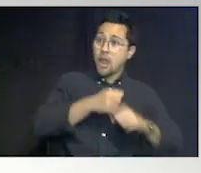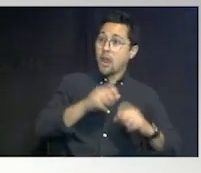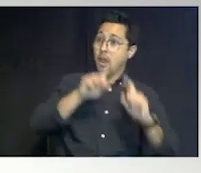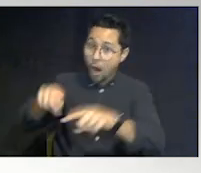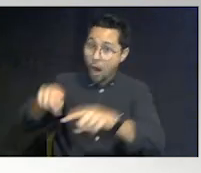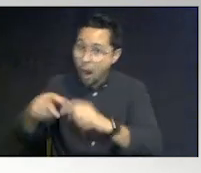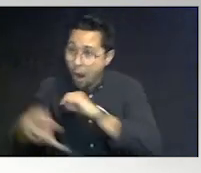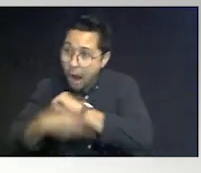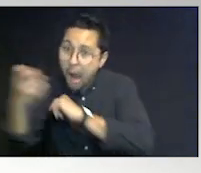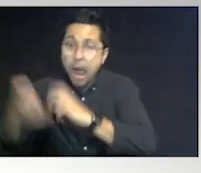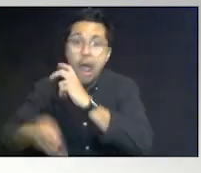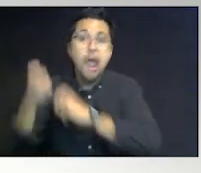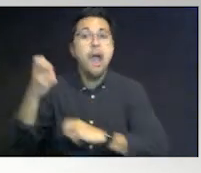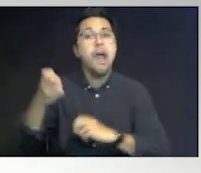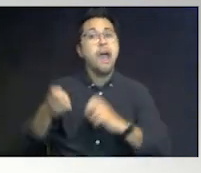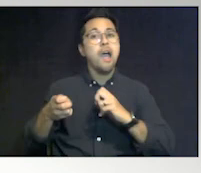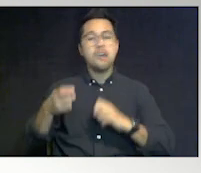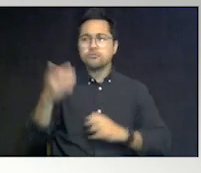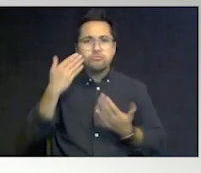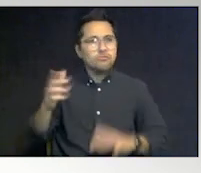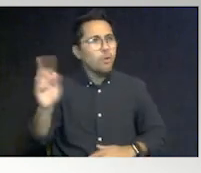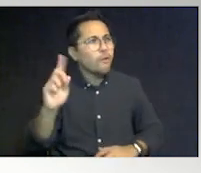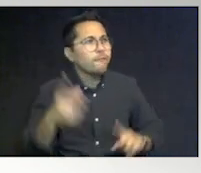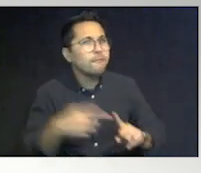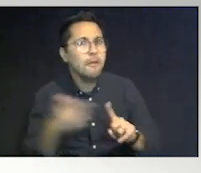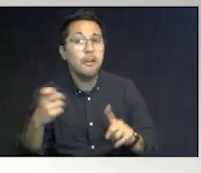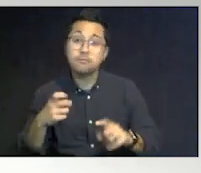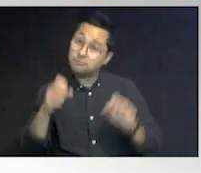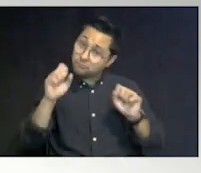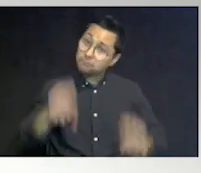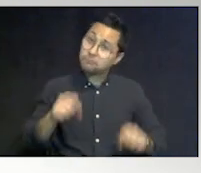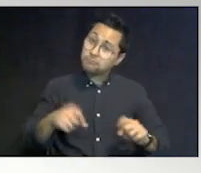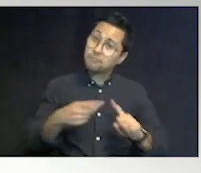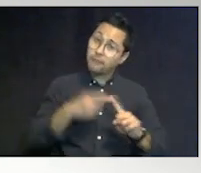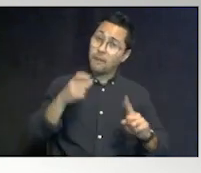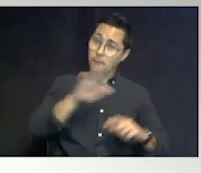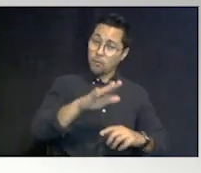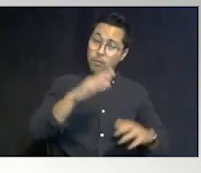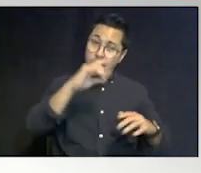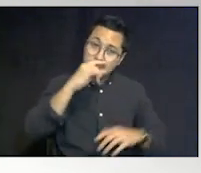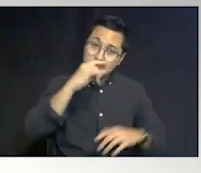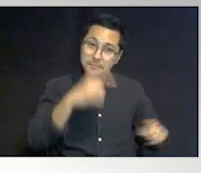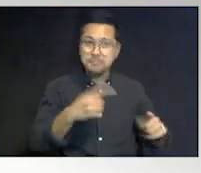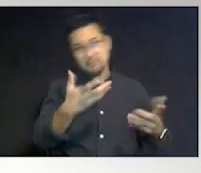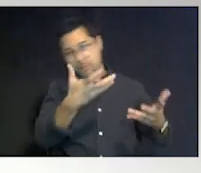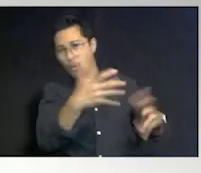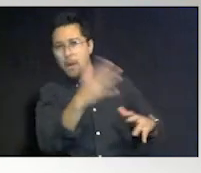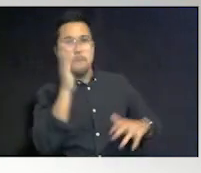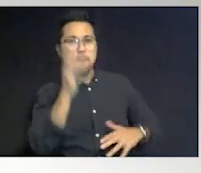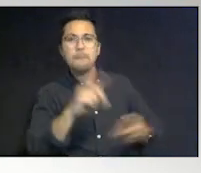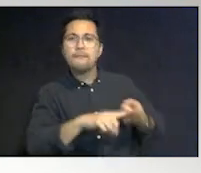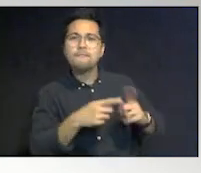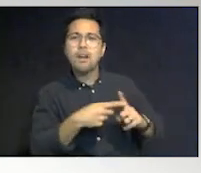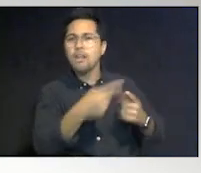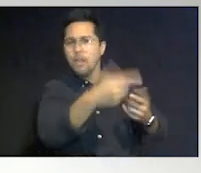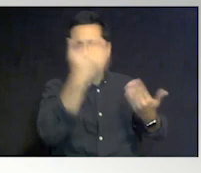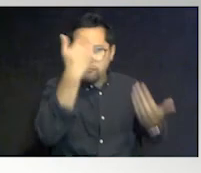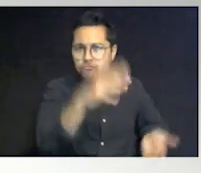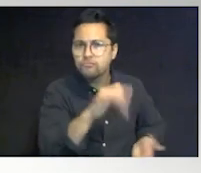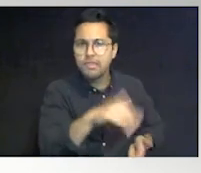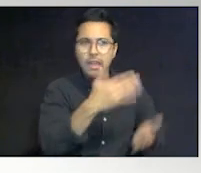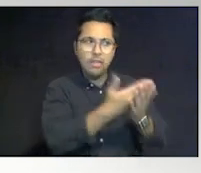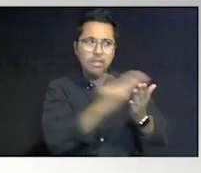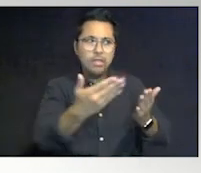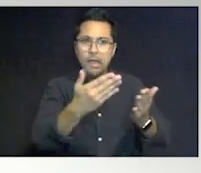burglarize it and though you have no idea where they come from, that could have come from your individual because they want to be friends and they don't understand that those things are